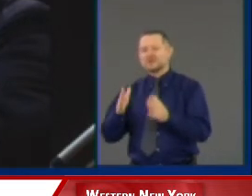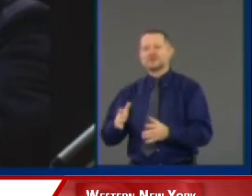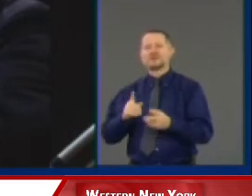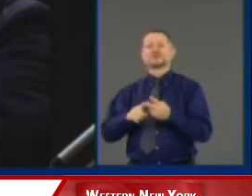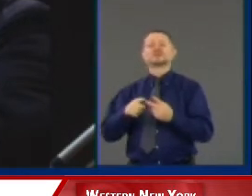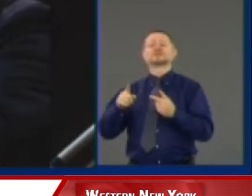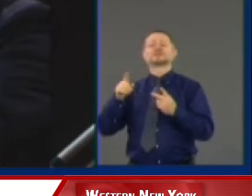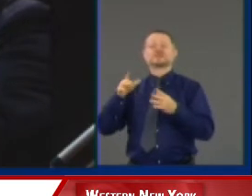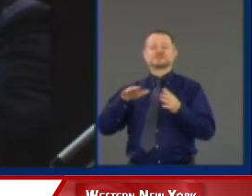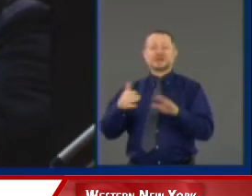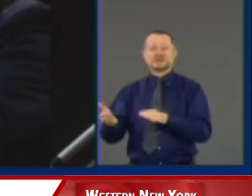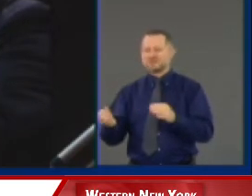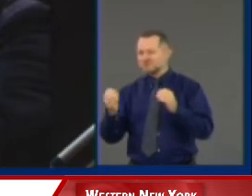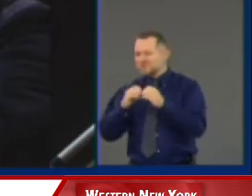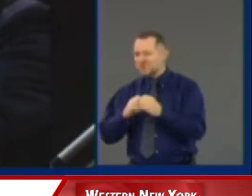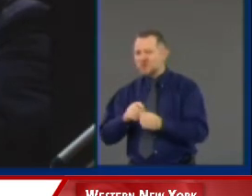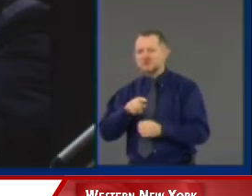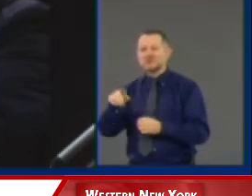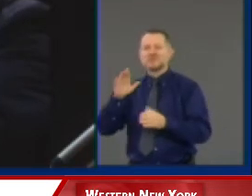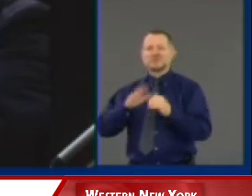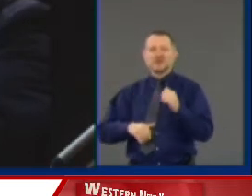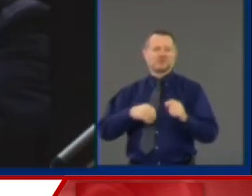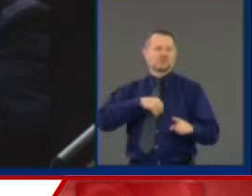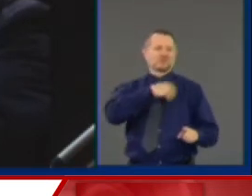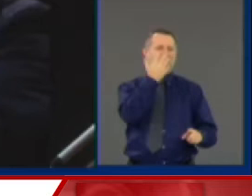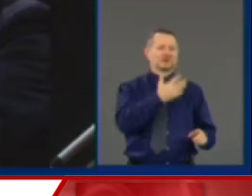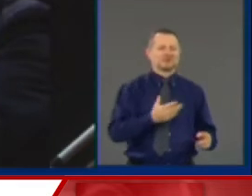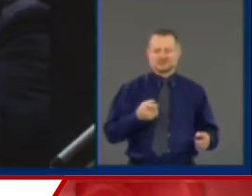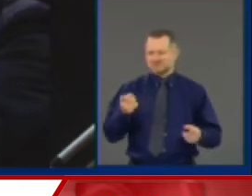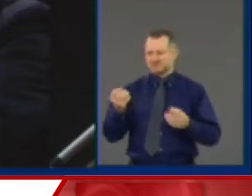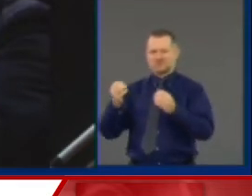proportionately than white Americans.